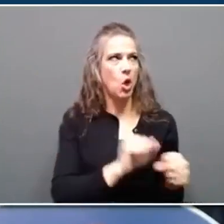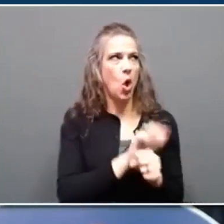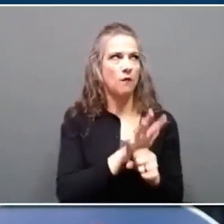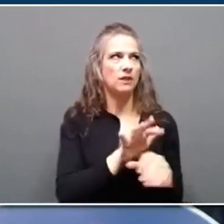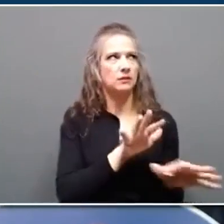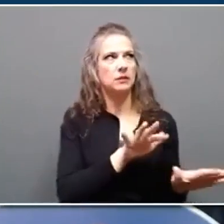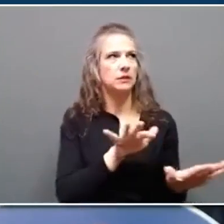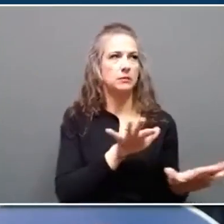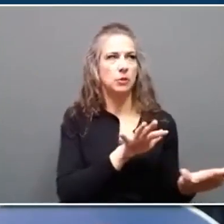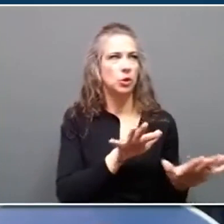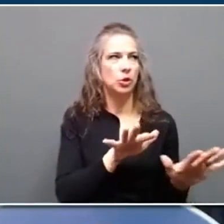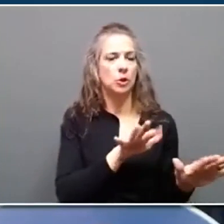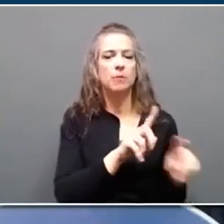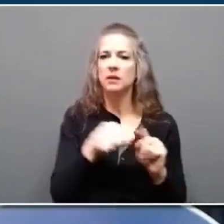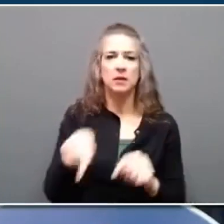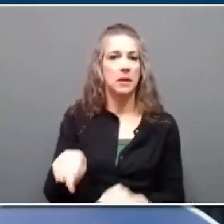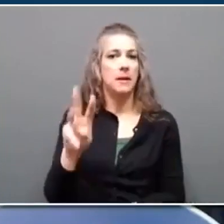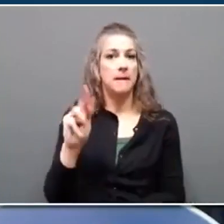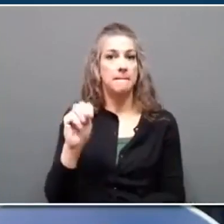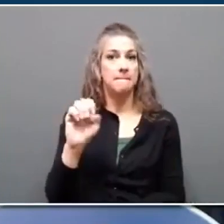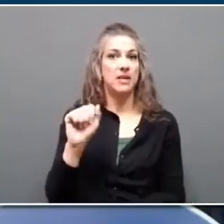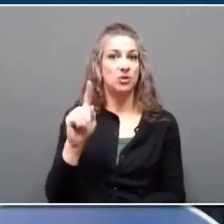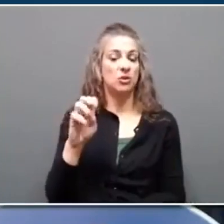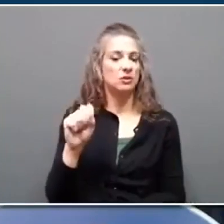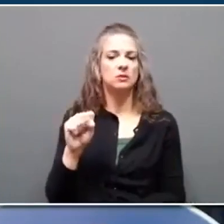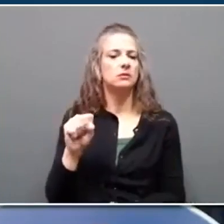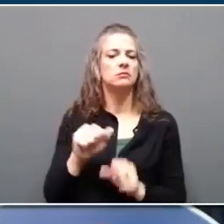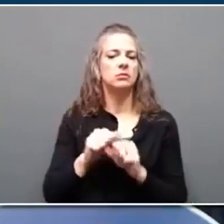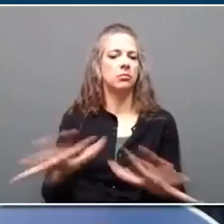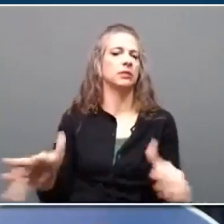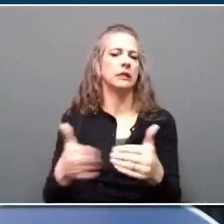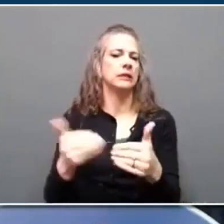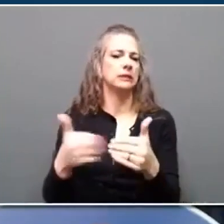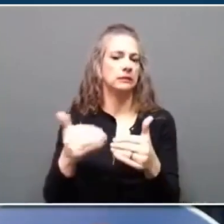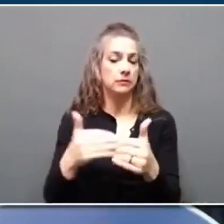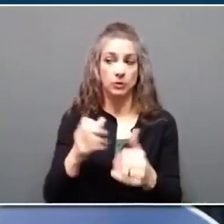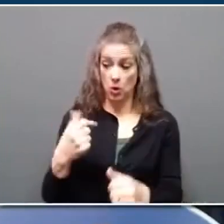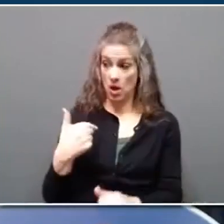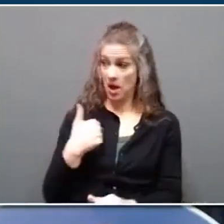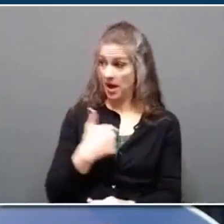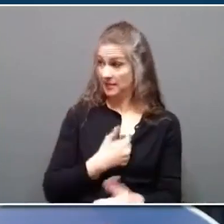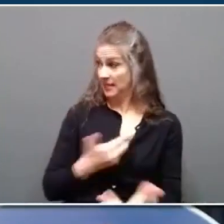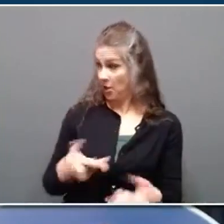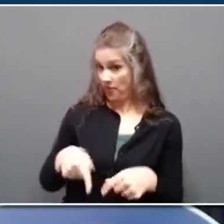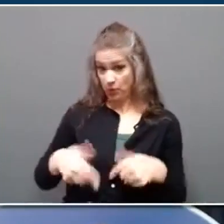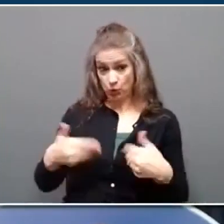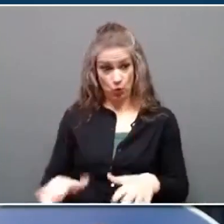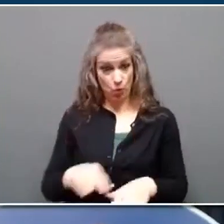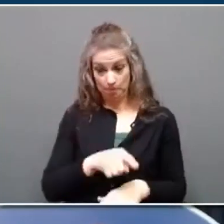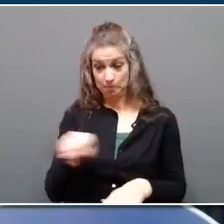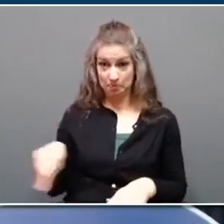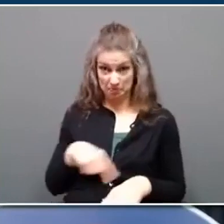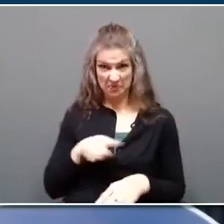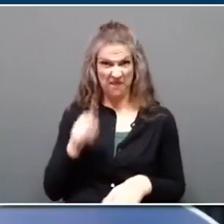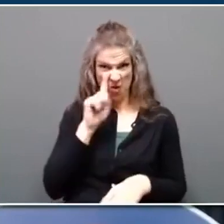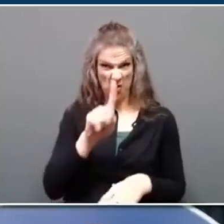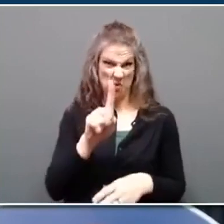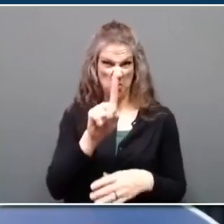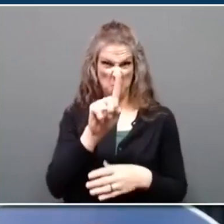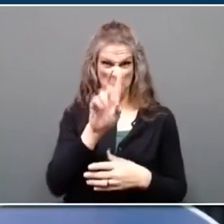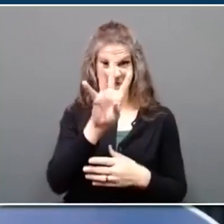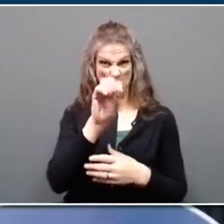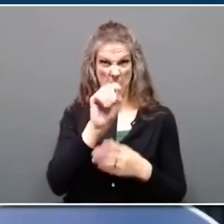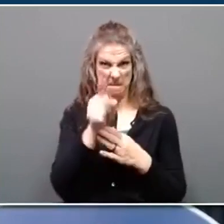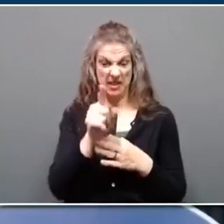this room, all of us in this press conference for a period of 40 to 60 minutes, if one person had measles in this room and we were